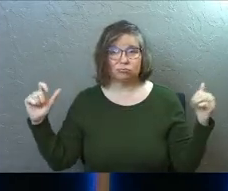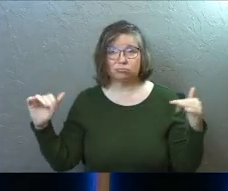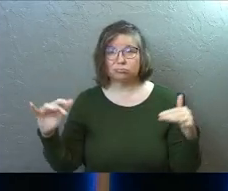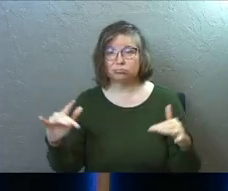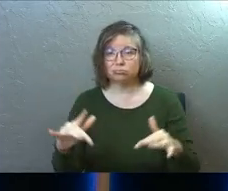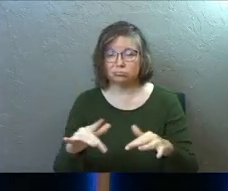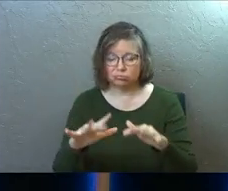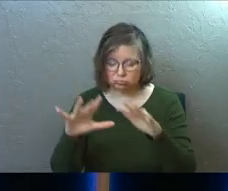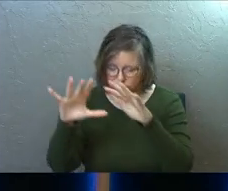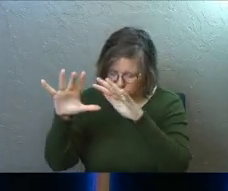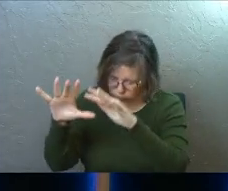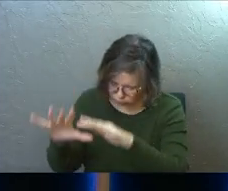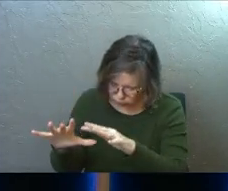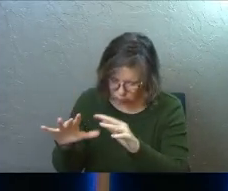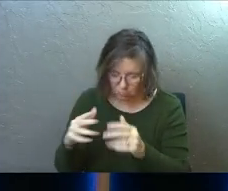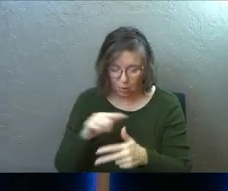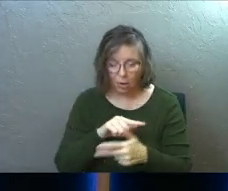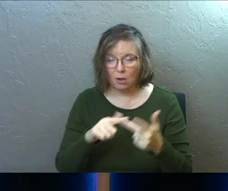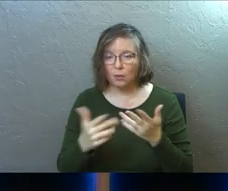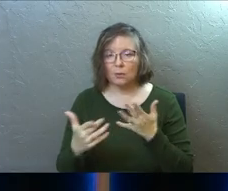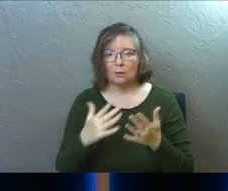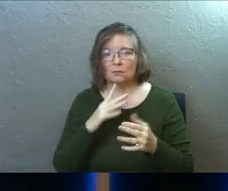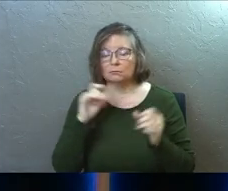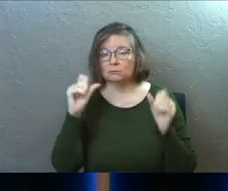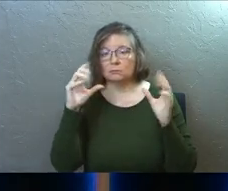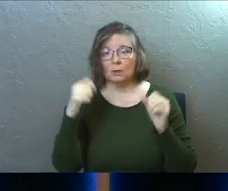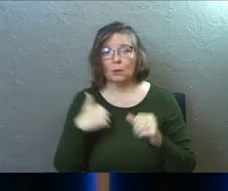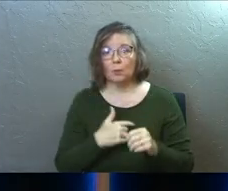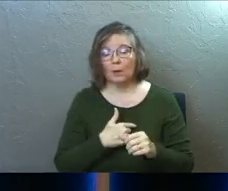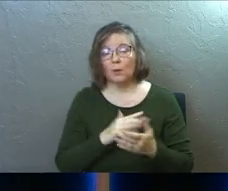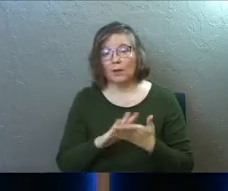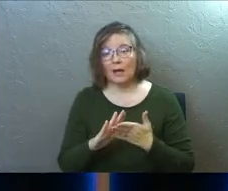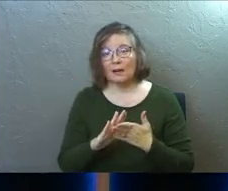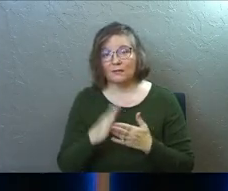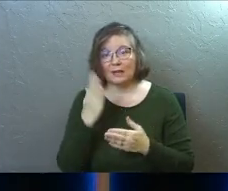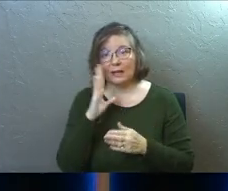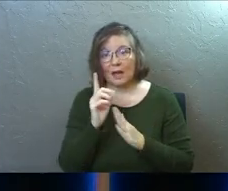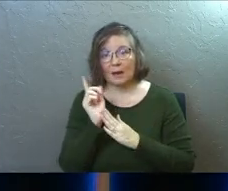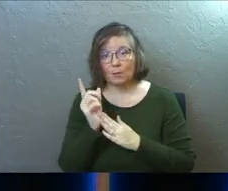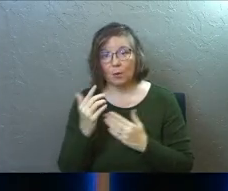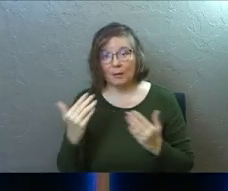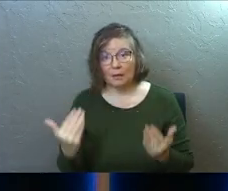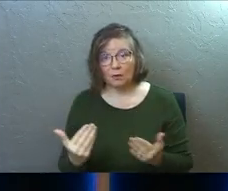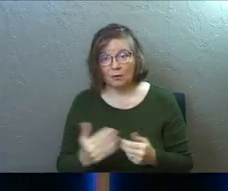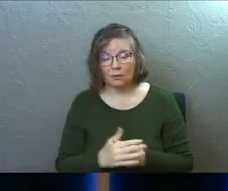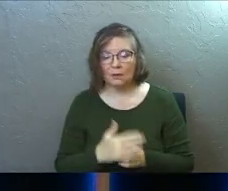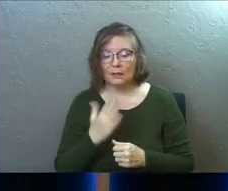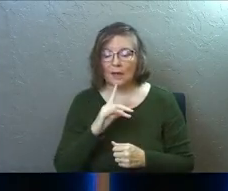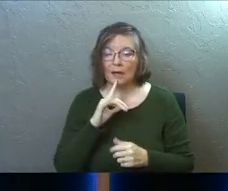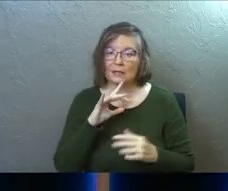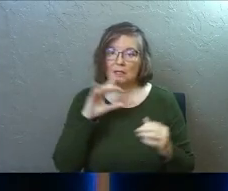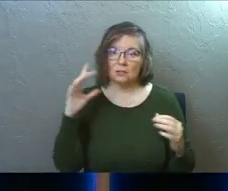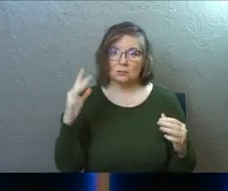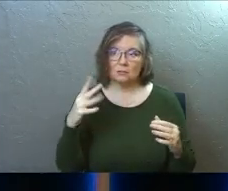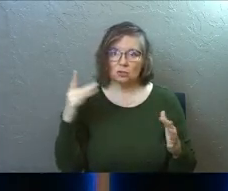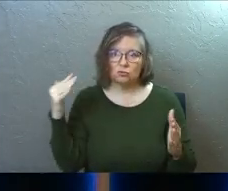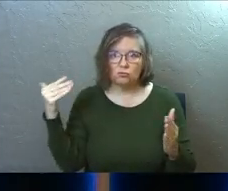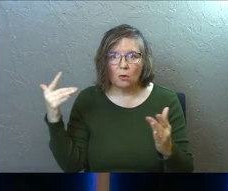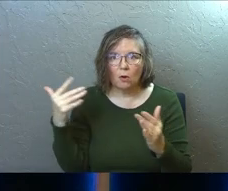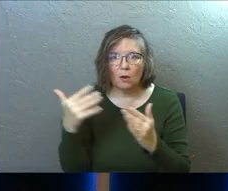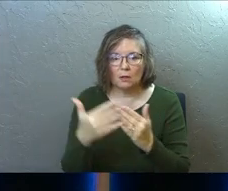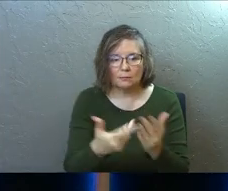all three services. It was absolutely miraculous. We were kind of in a God moment here. God is drawing near.